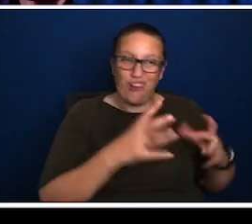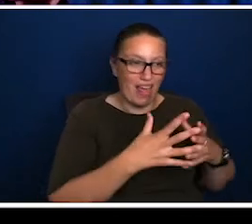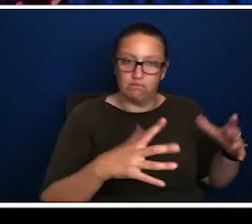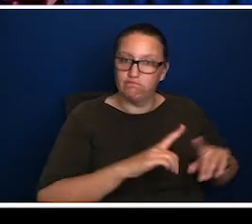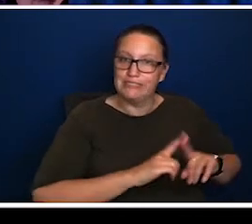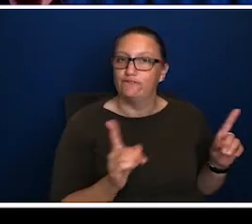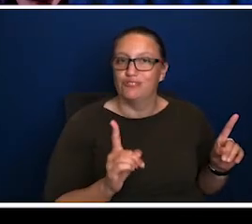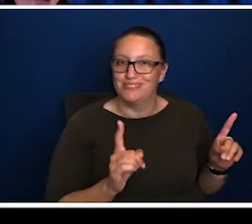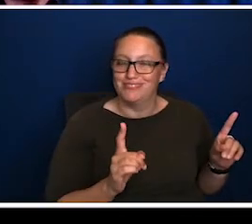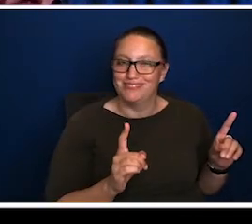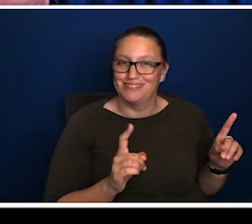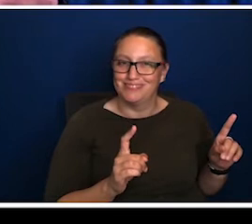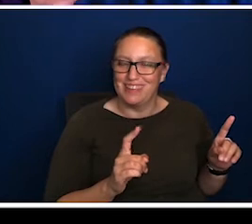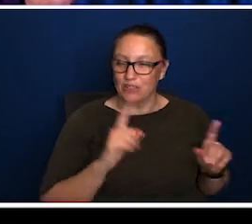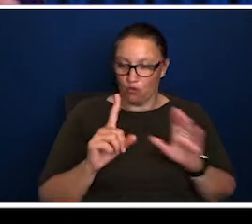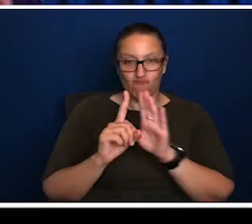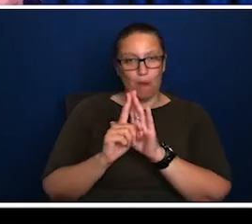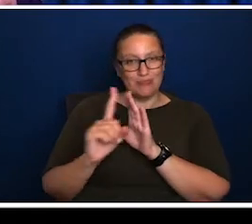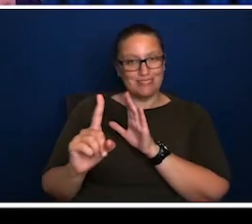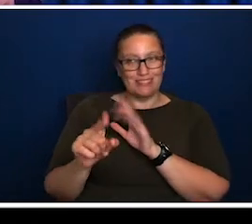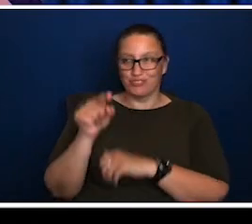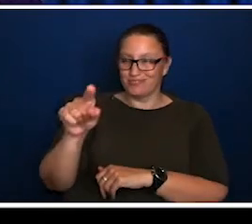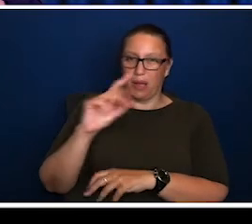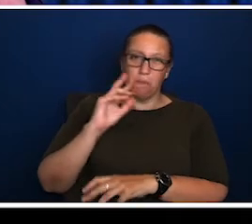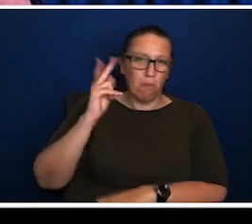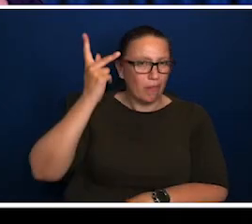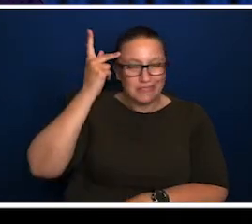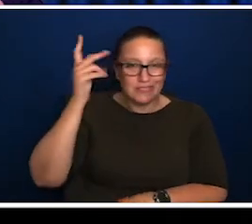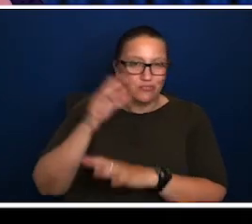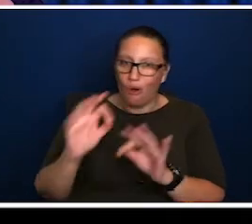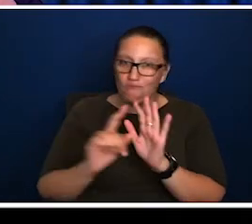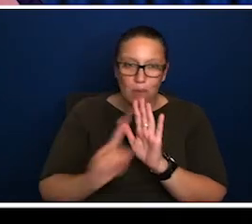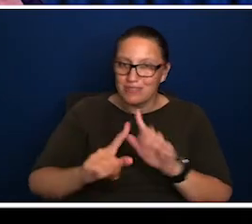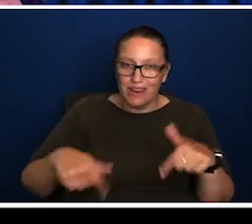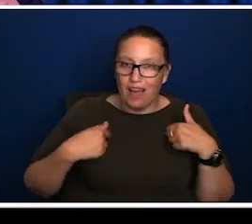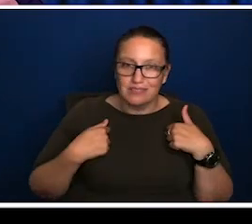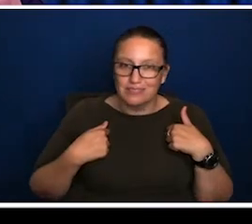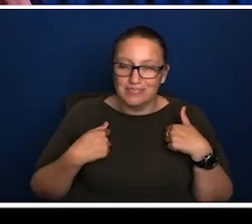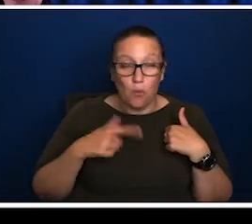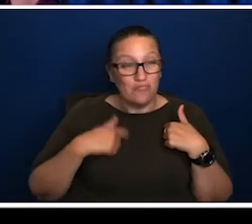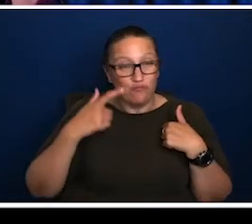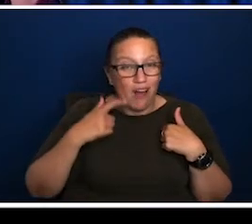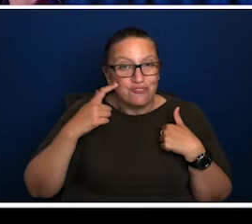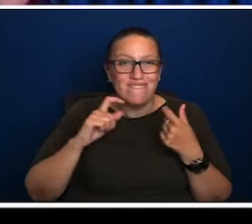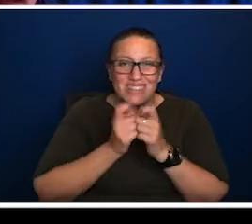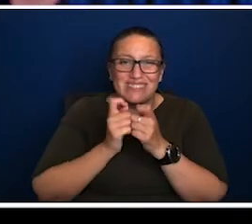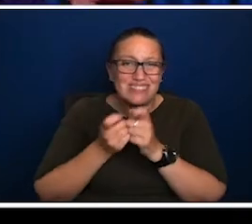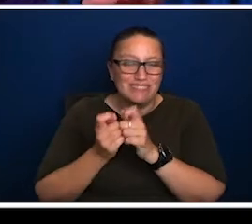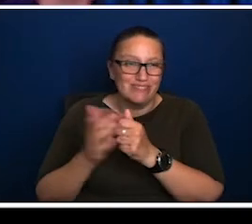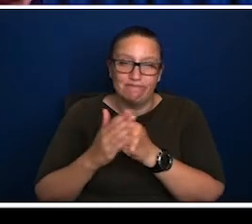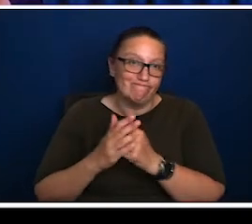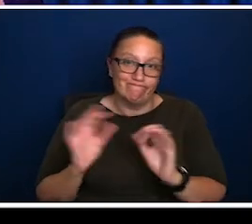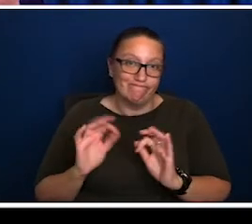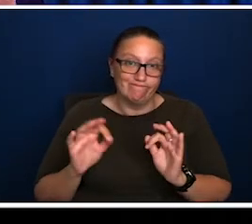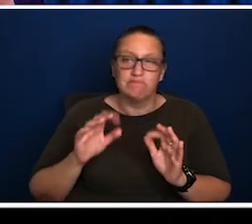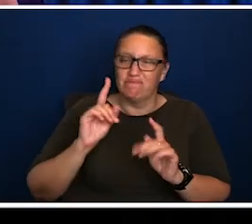representation really, and look, politics understands this and there's been many attempts to try and fix that. But put that one to